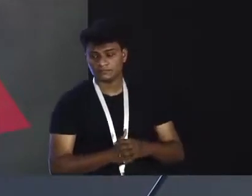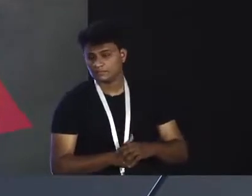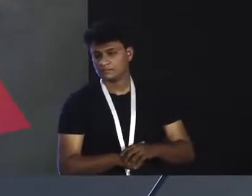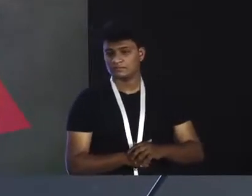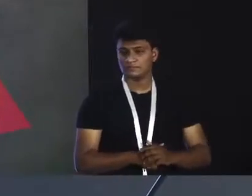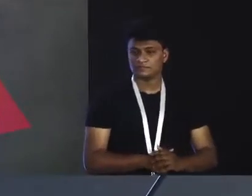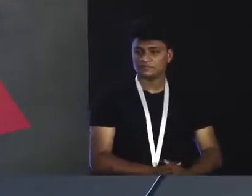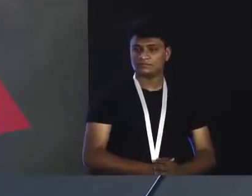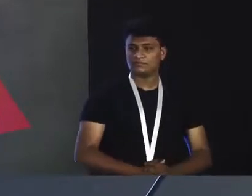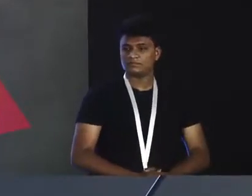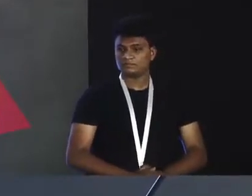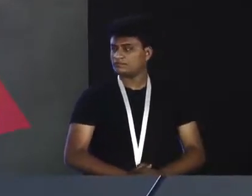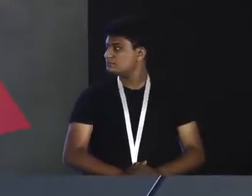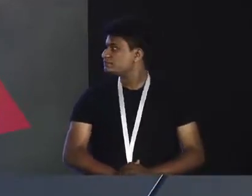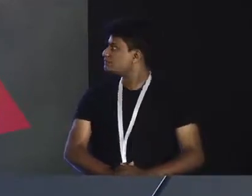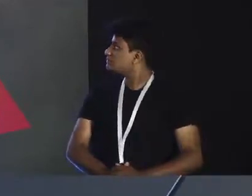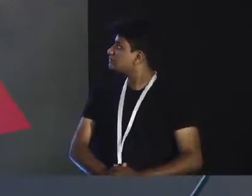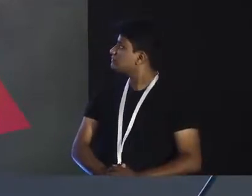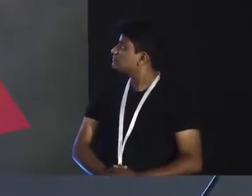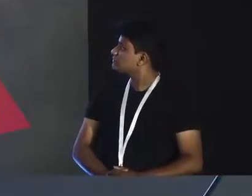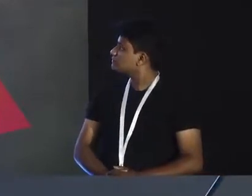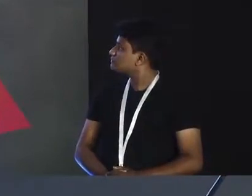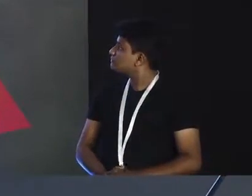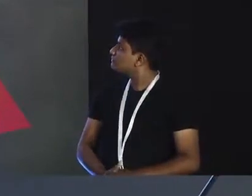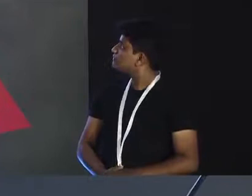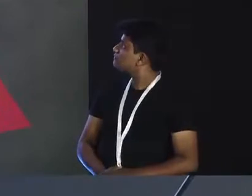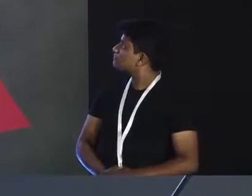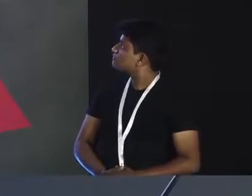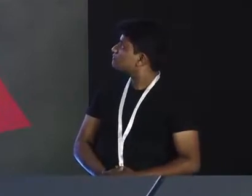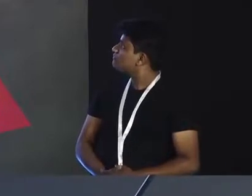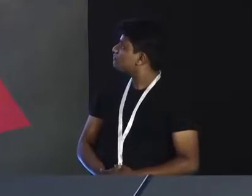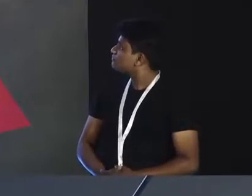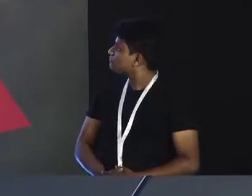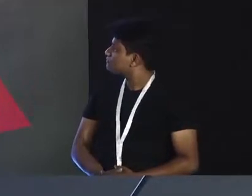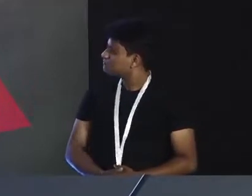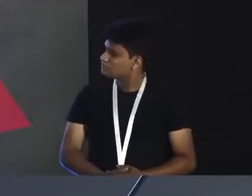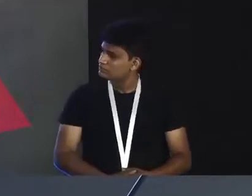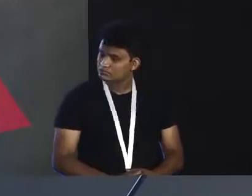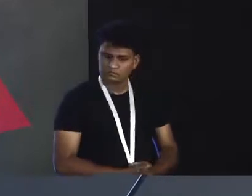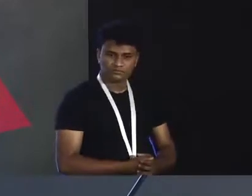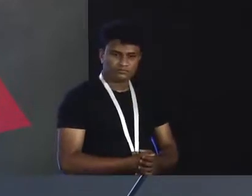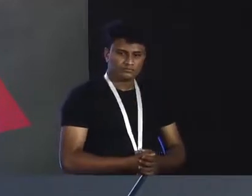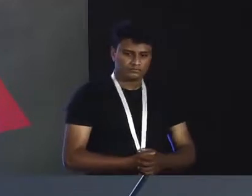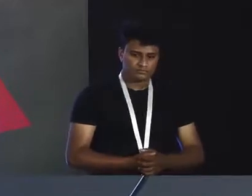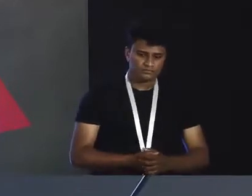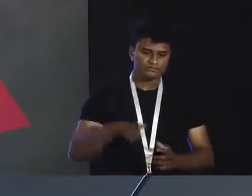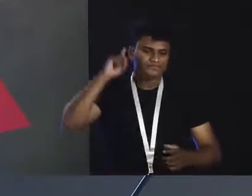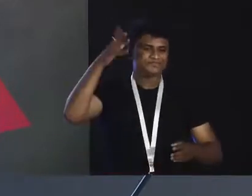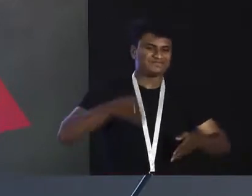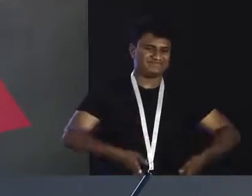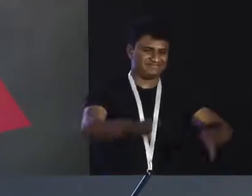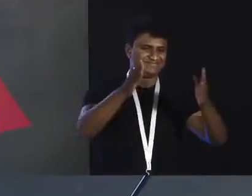Complex scene. That's just a very complex street scene. I know it sounds like a meaningless jumble of sounds, but it takes a little practice.